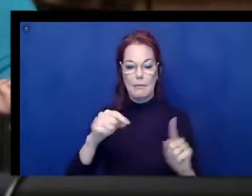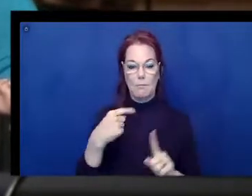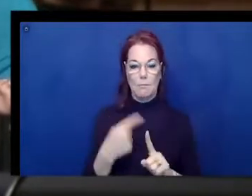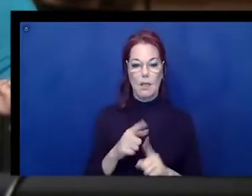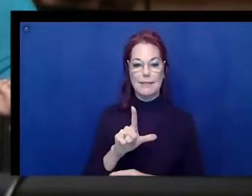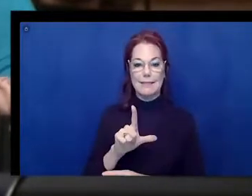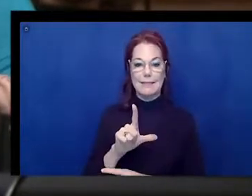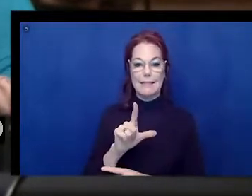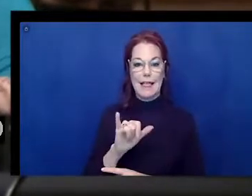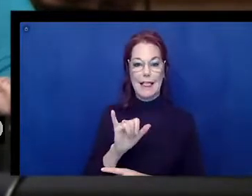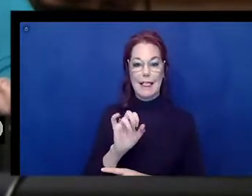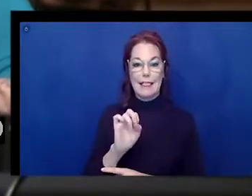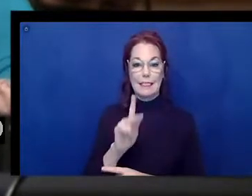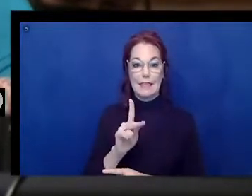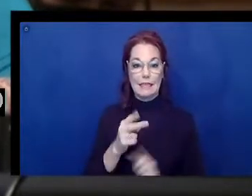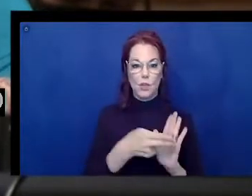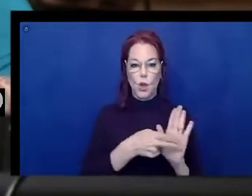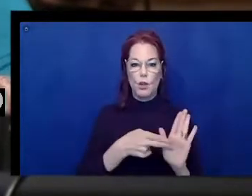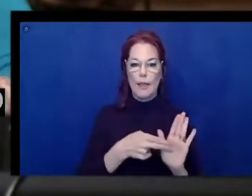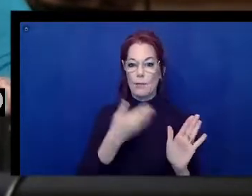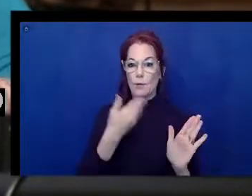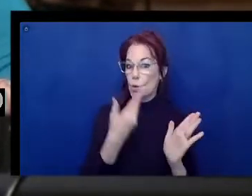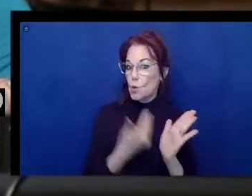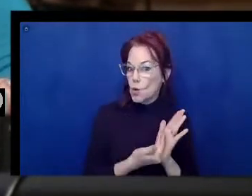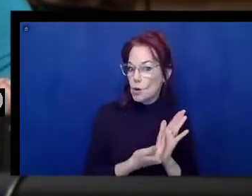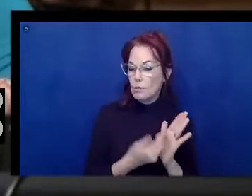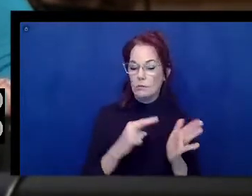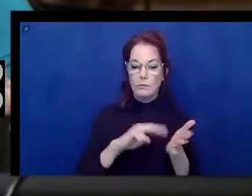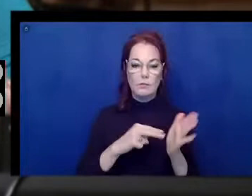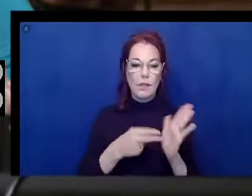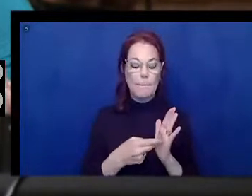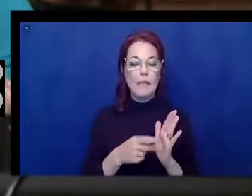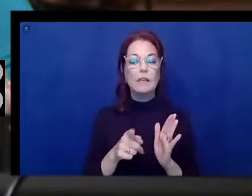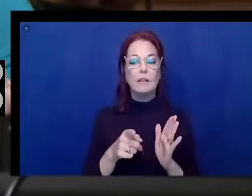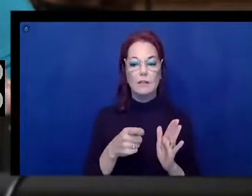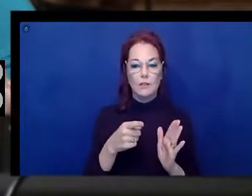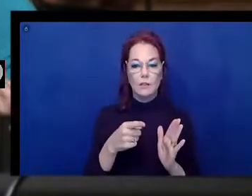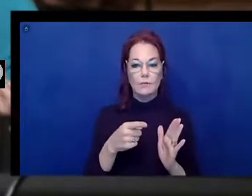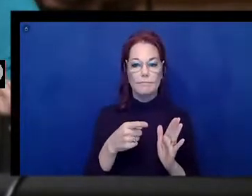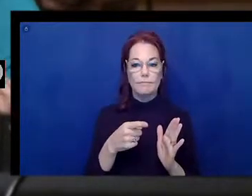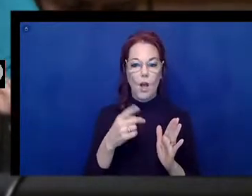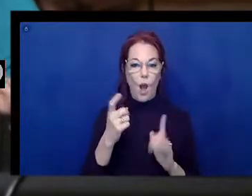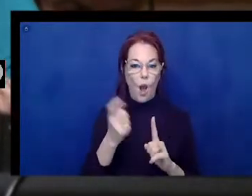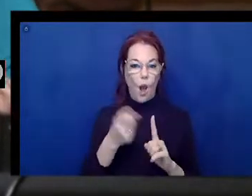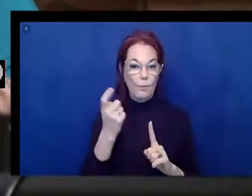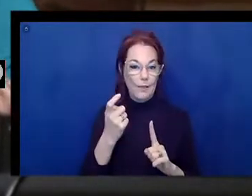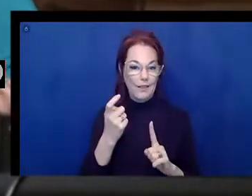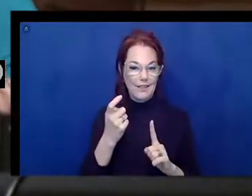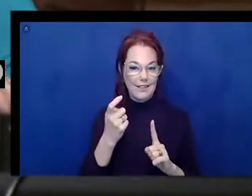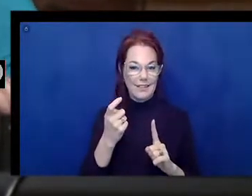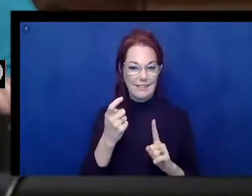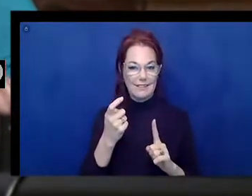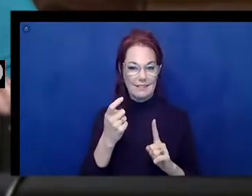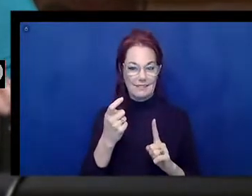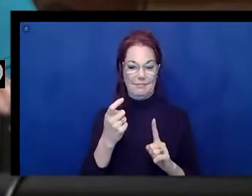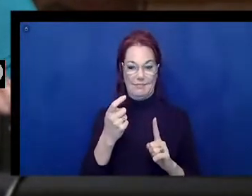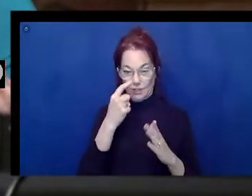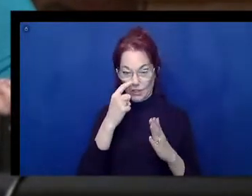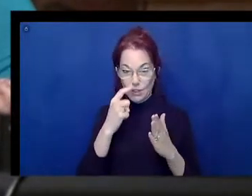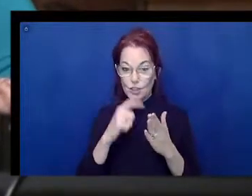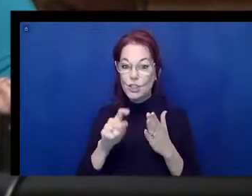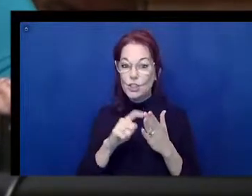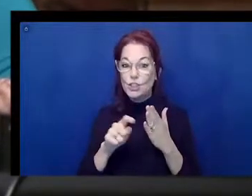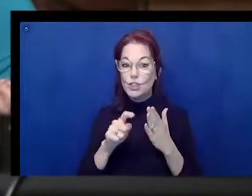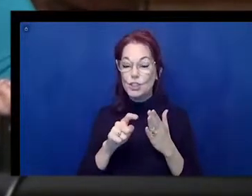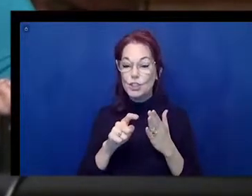say well-labeled links, when you talk about those automated accessibility checkers, I'm kind of grinning underneath because